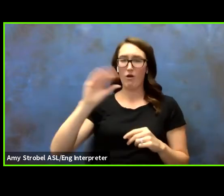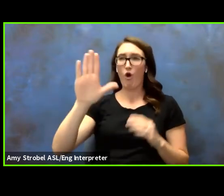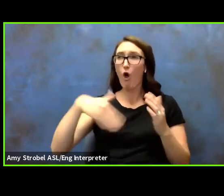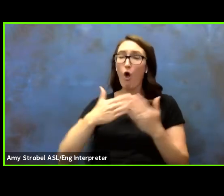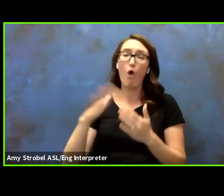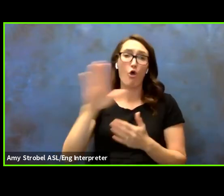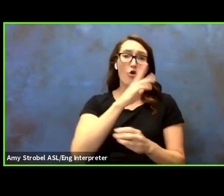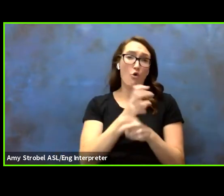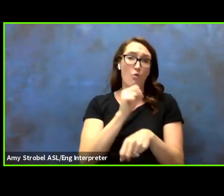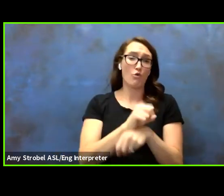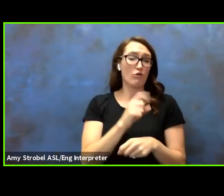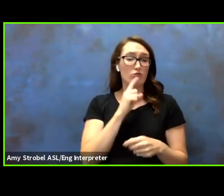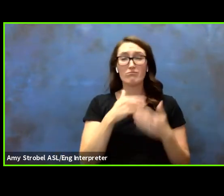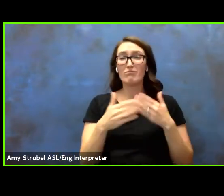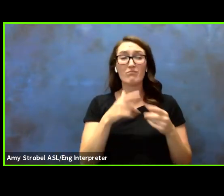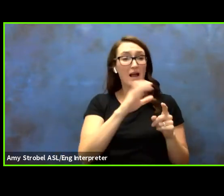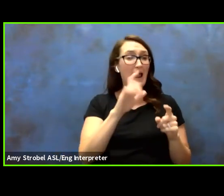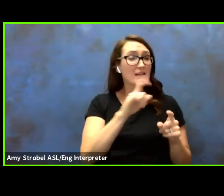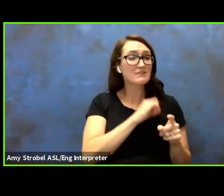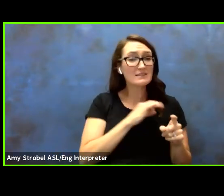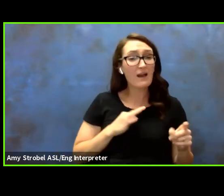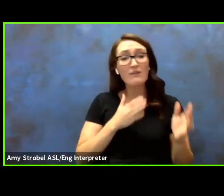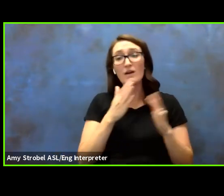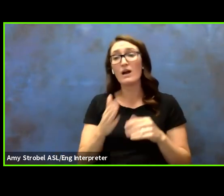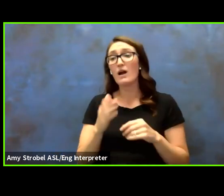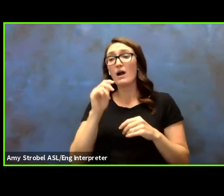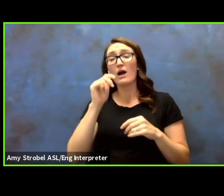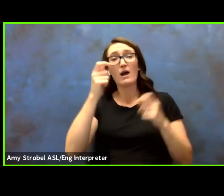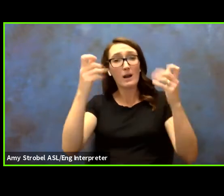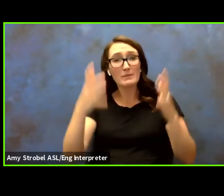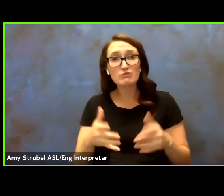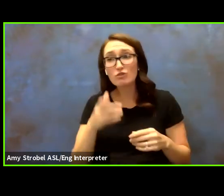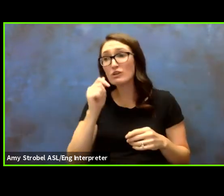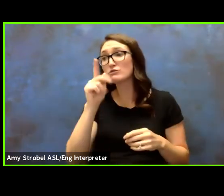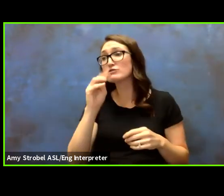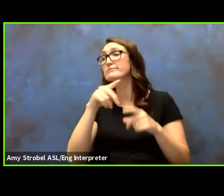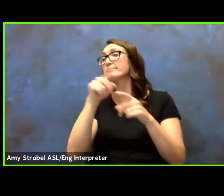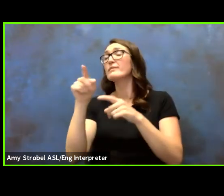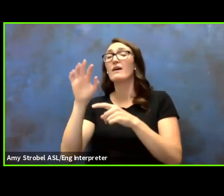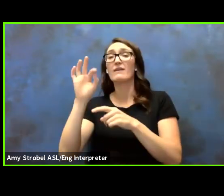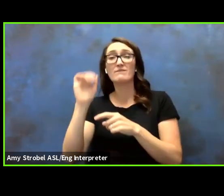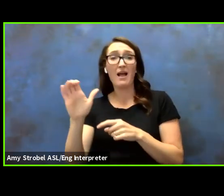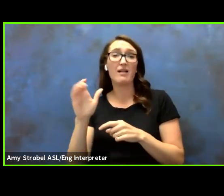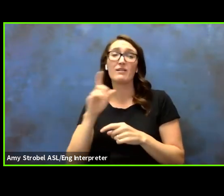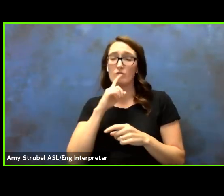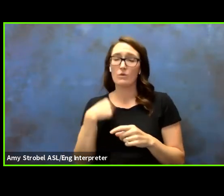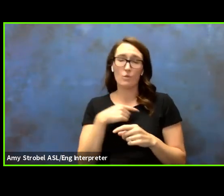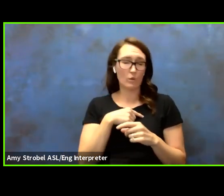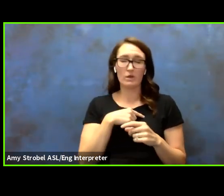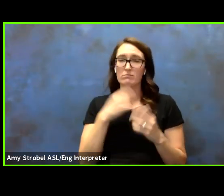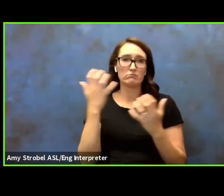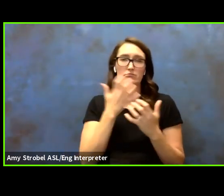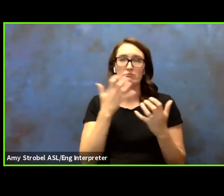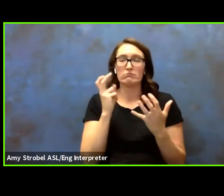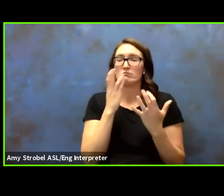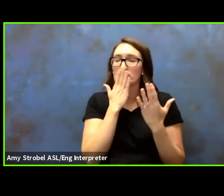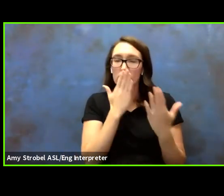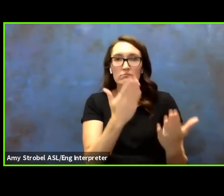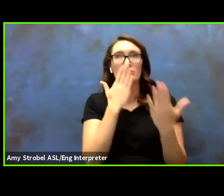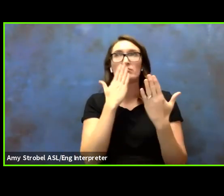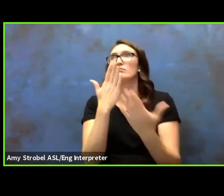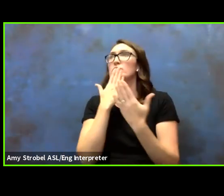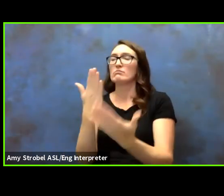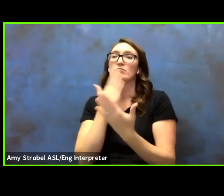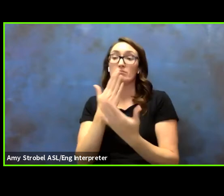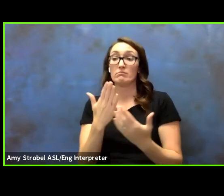From our classified professionals to our administrators and to our faculty, we owe a debt of gratitude.